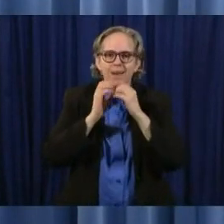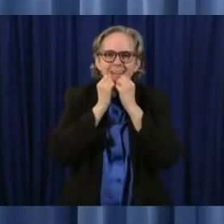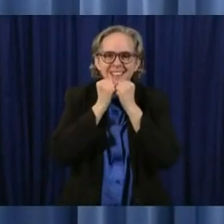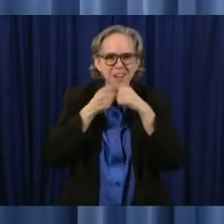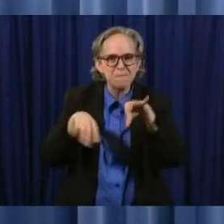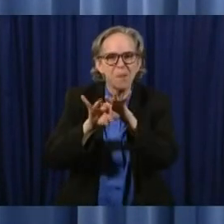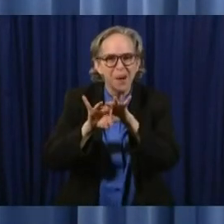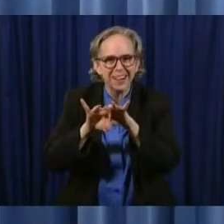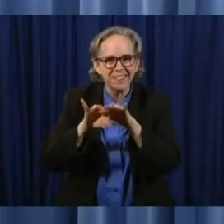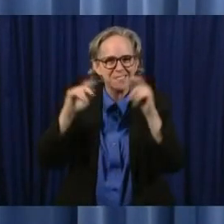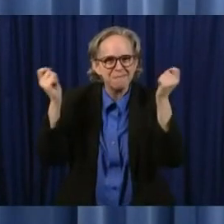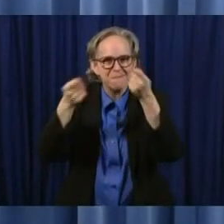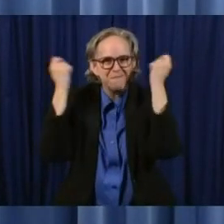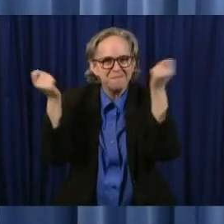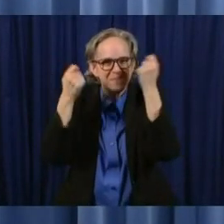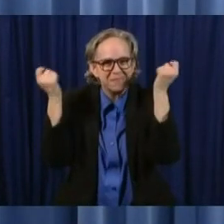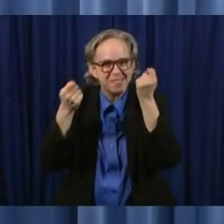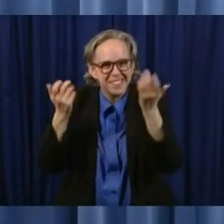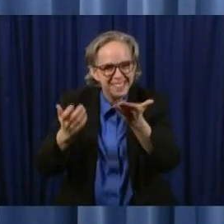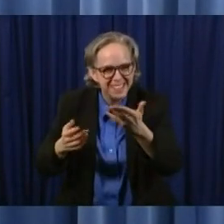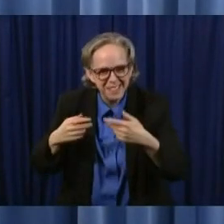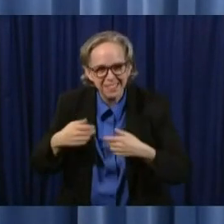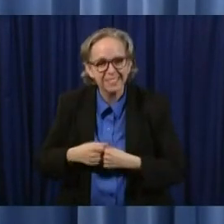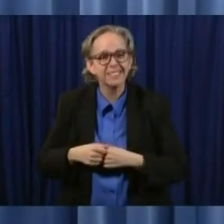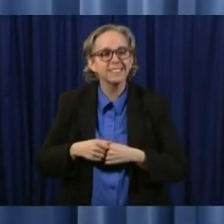party to graduation party